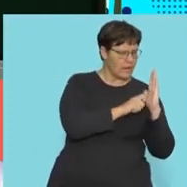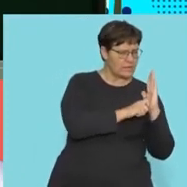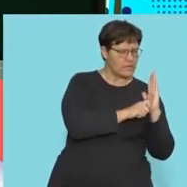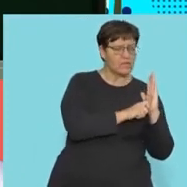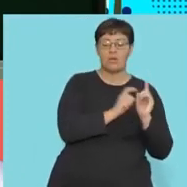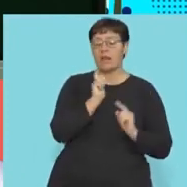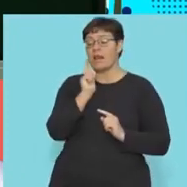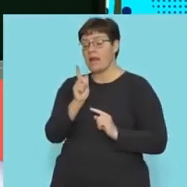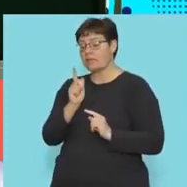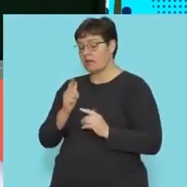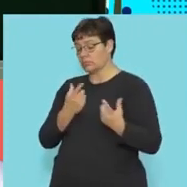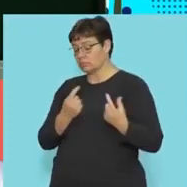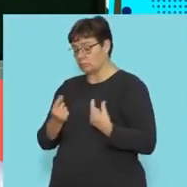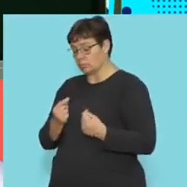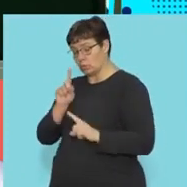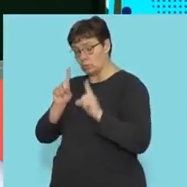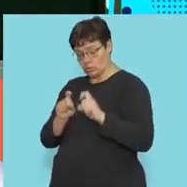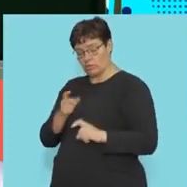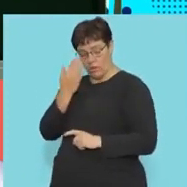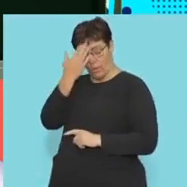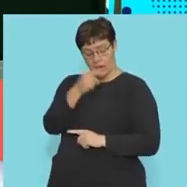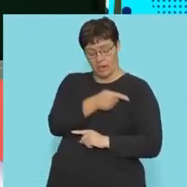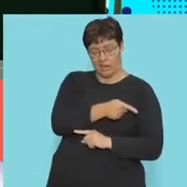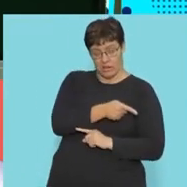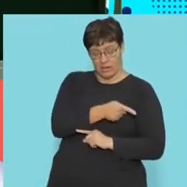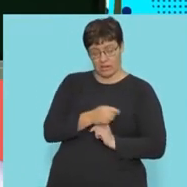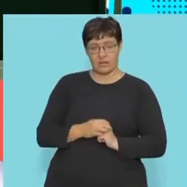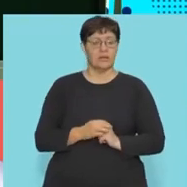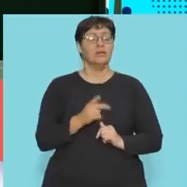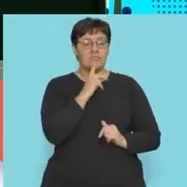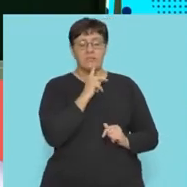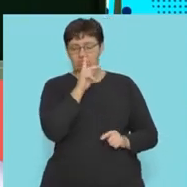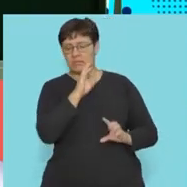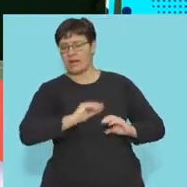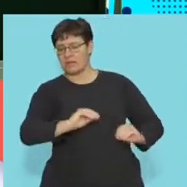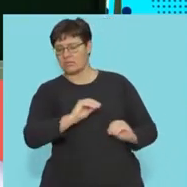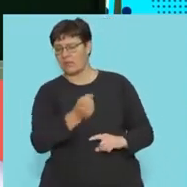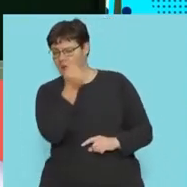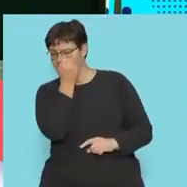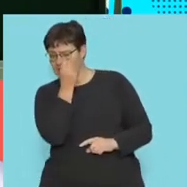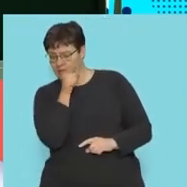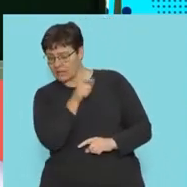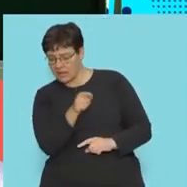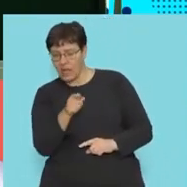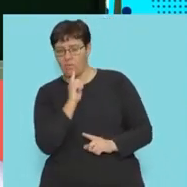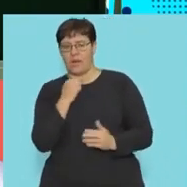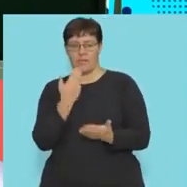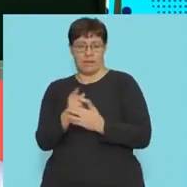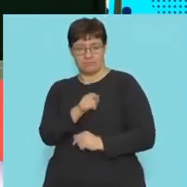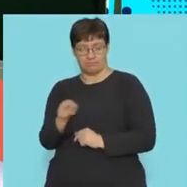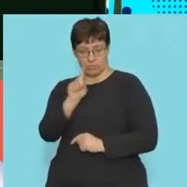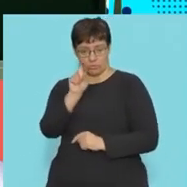that you can apply them when you're working through some questions. Let's get straight into the lesson and apply our understanding to various different questions.